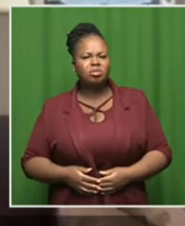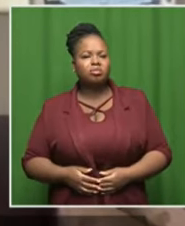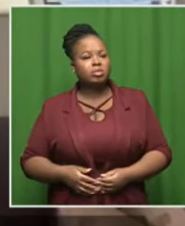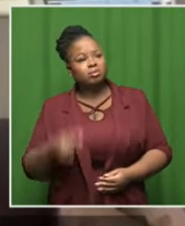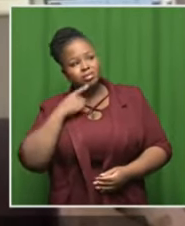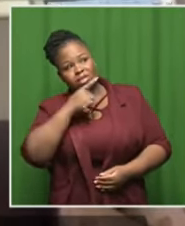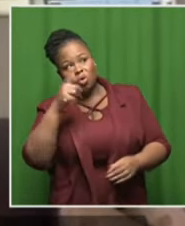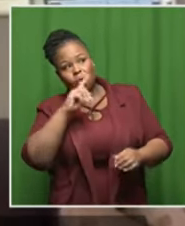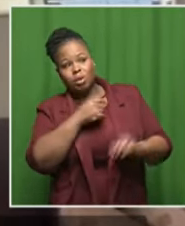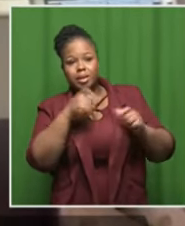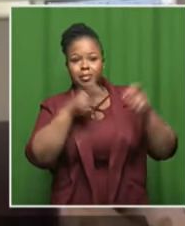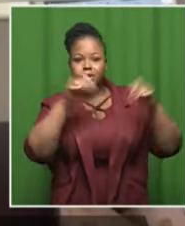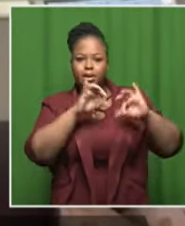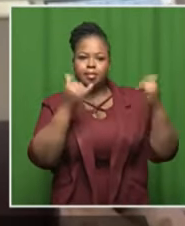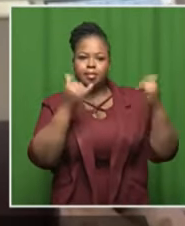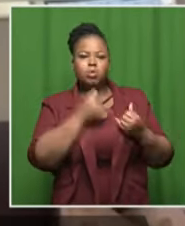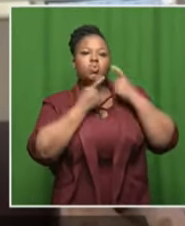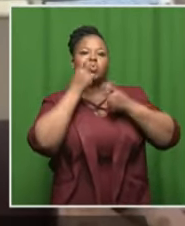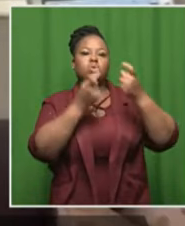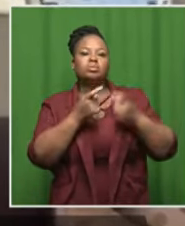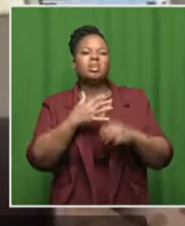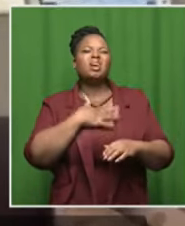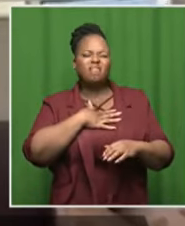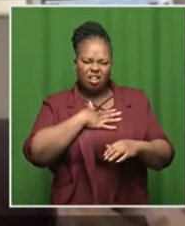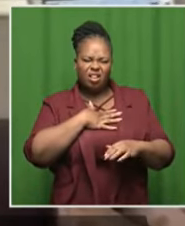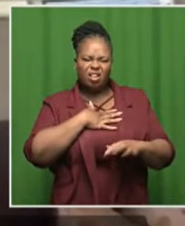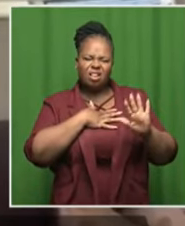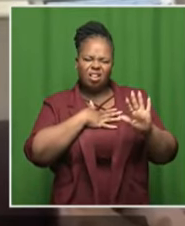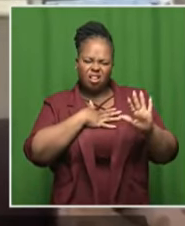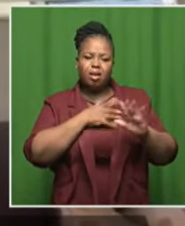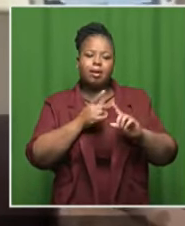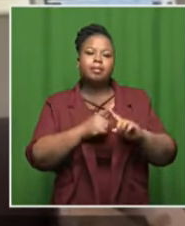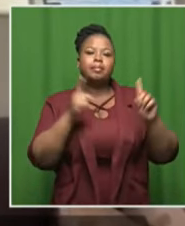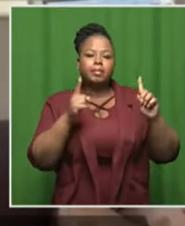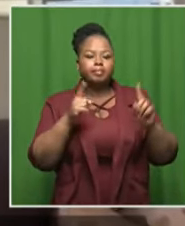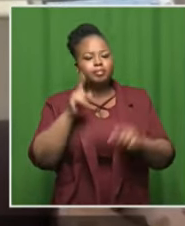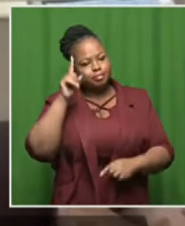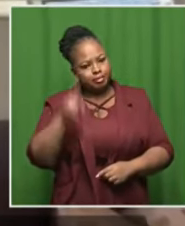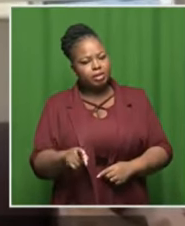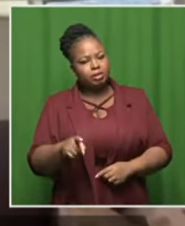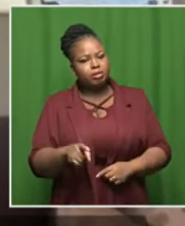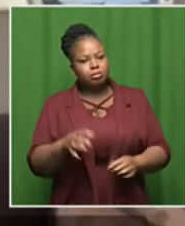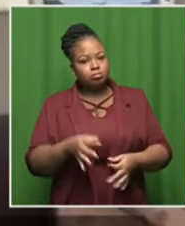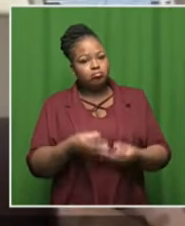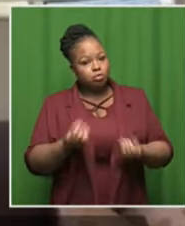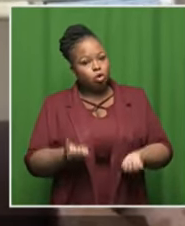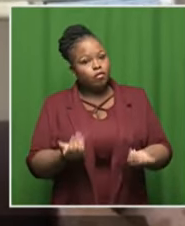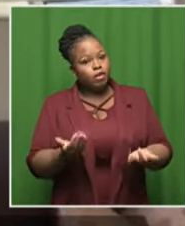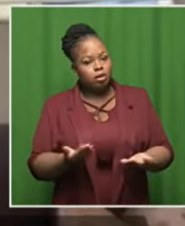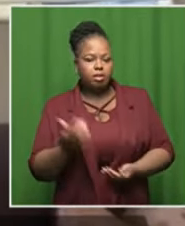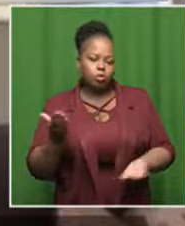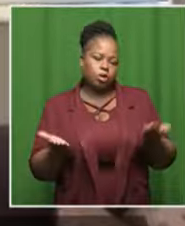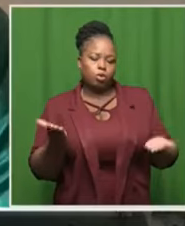all the companies all the business people that complain i feel you but put a deal on the table so that we can compare to something